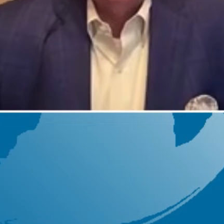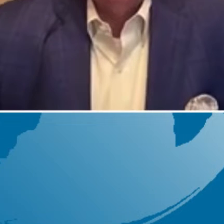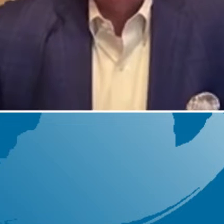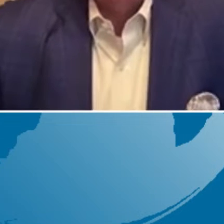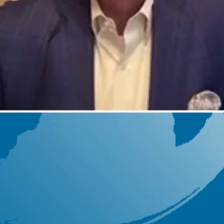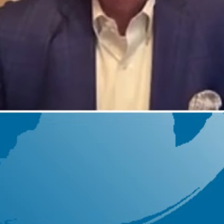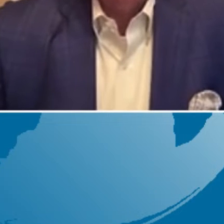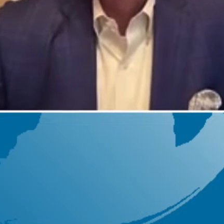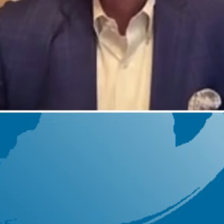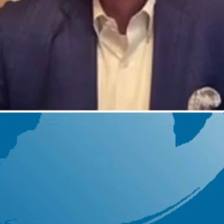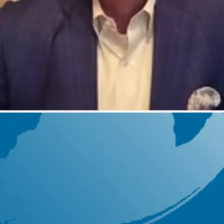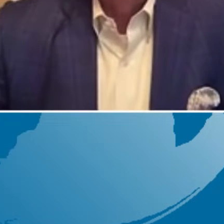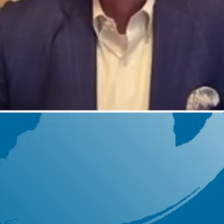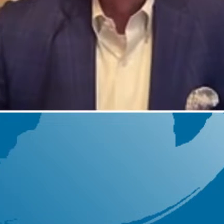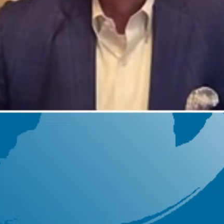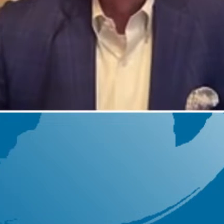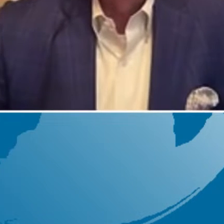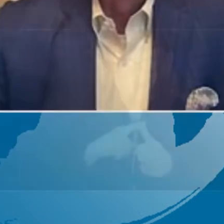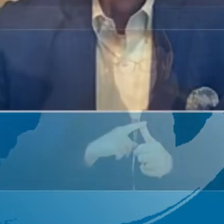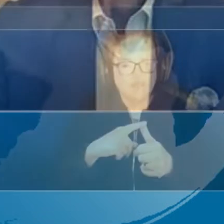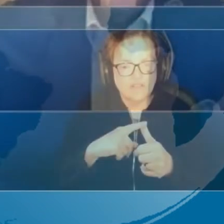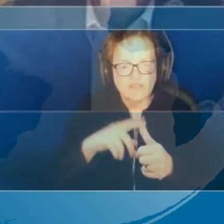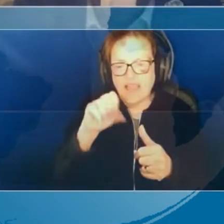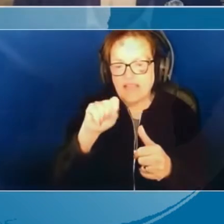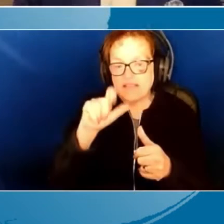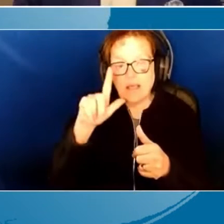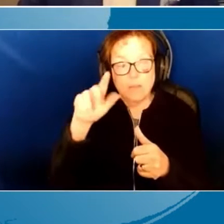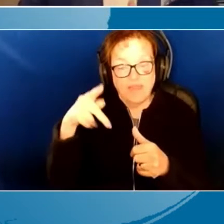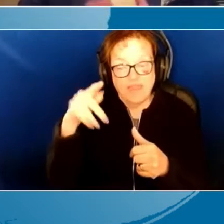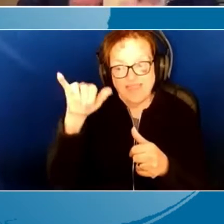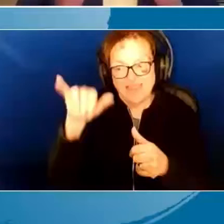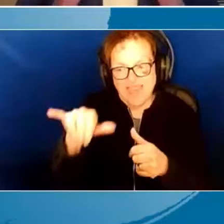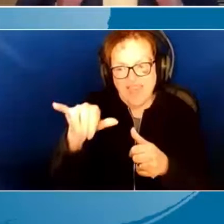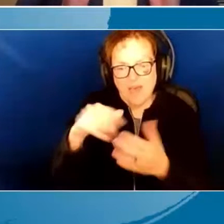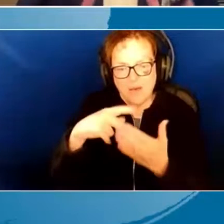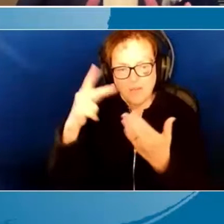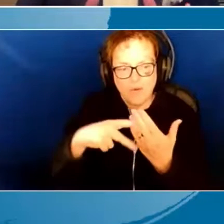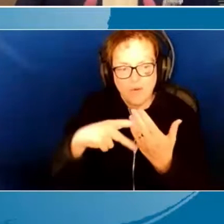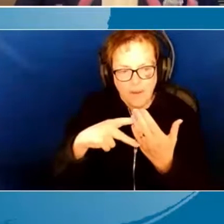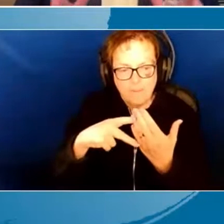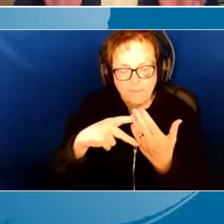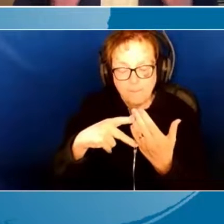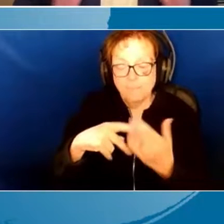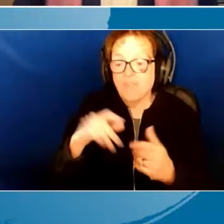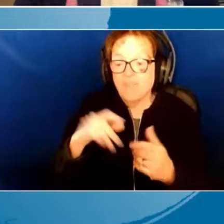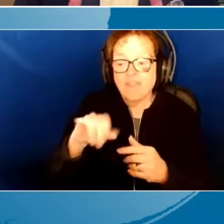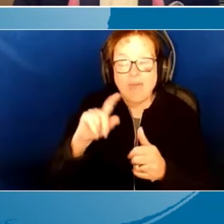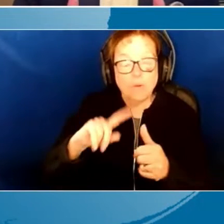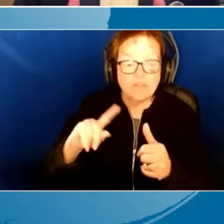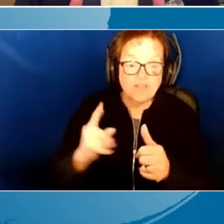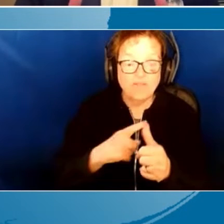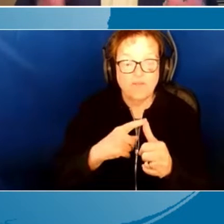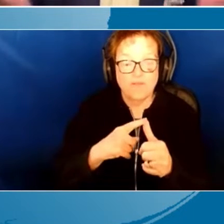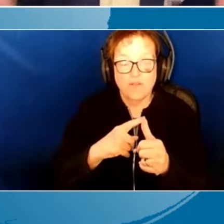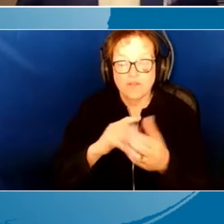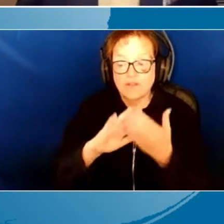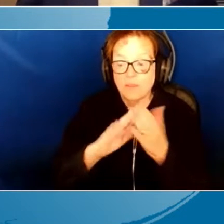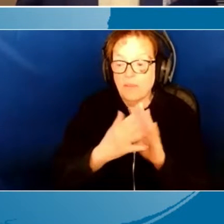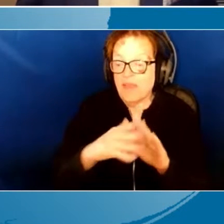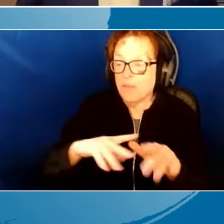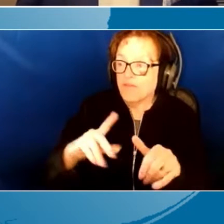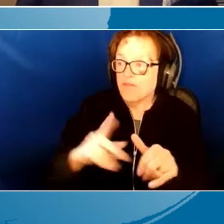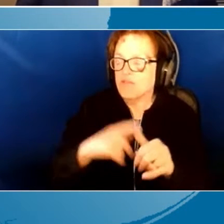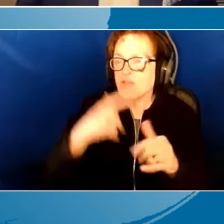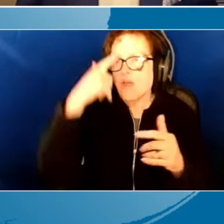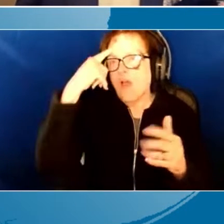be one of the first speech language pathologists working in that program. Now, since it was a first and I could be one of the first, I thought, what a great